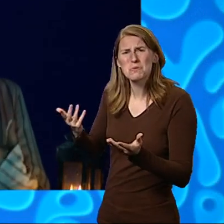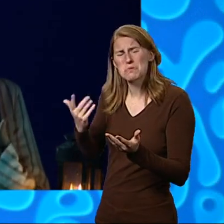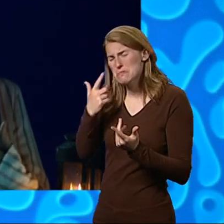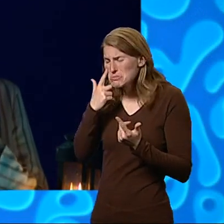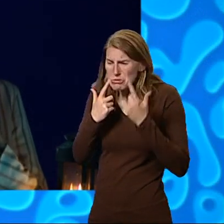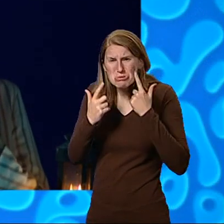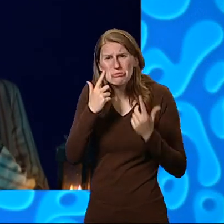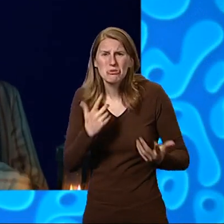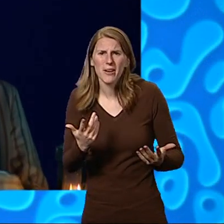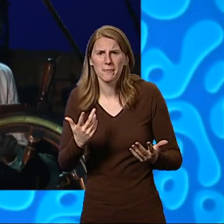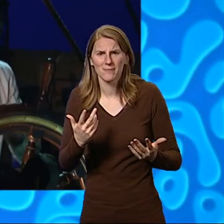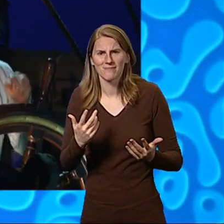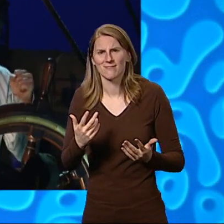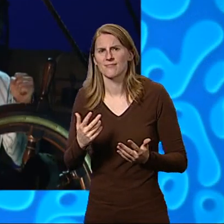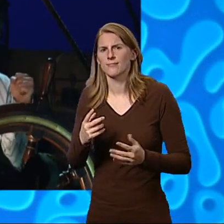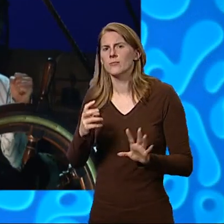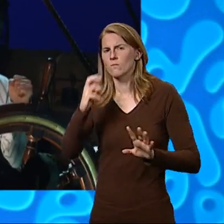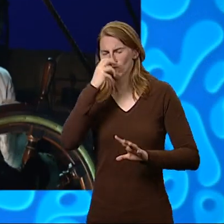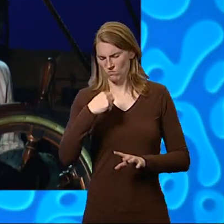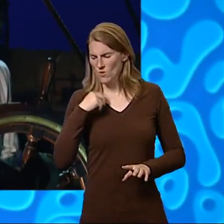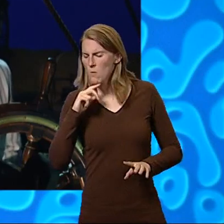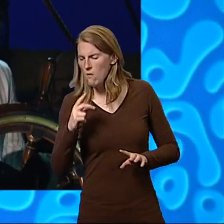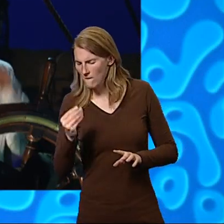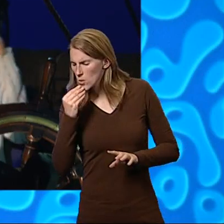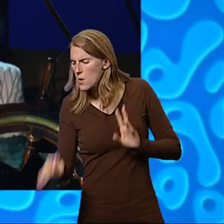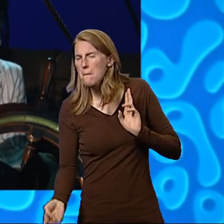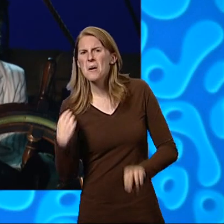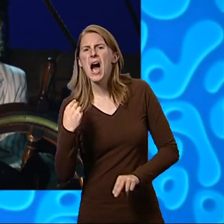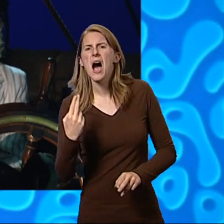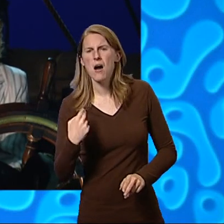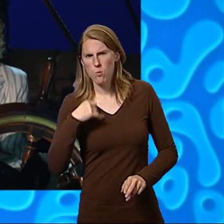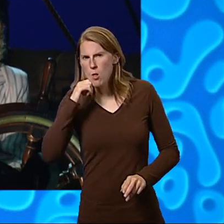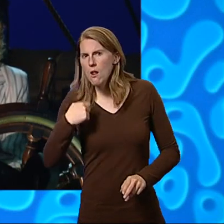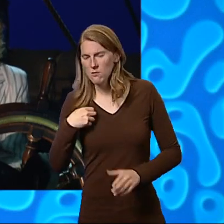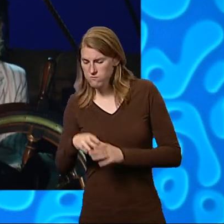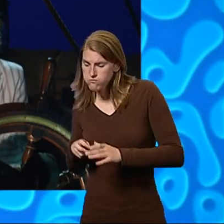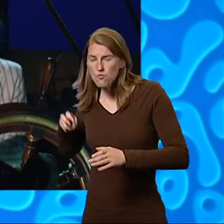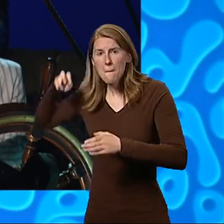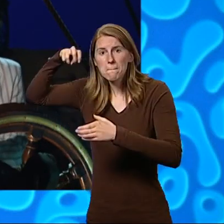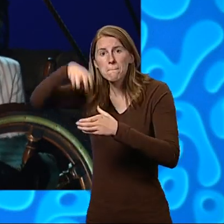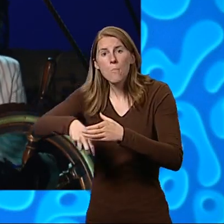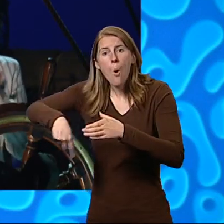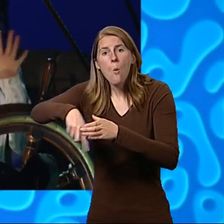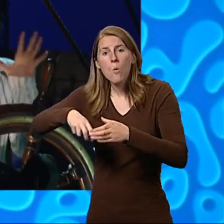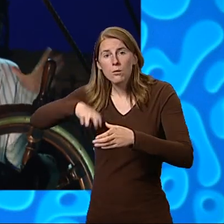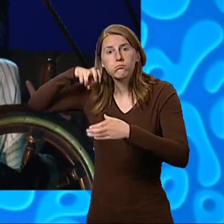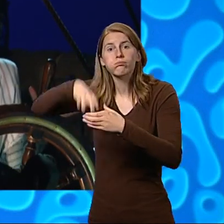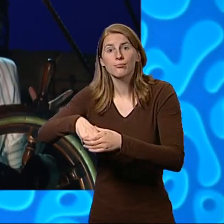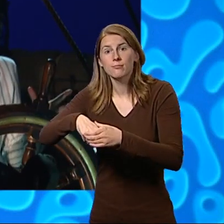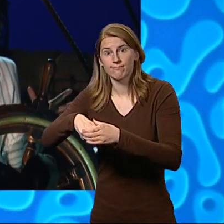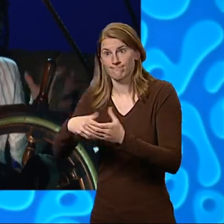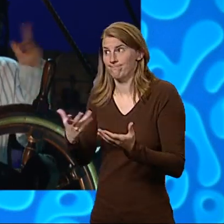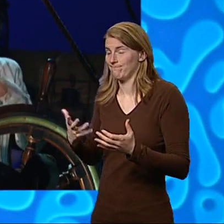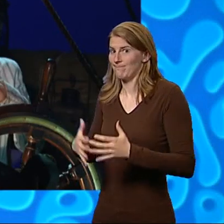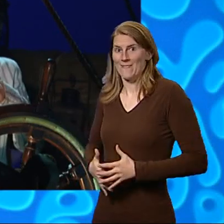Boo hoo. I'm gonna get it back, declared Boris and he jumped down the hole. Of course, he was far too fat